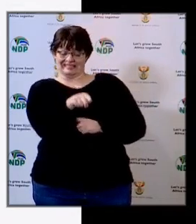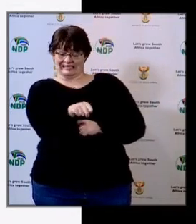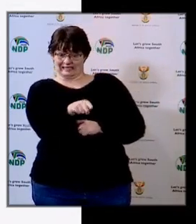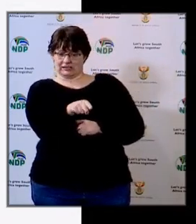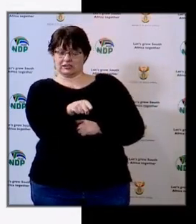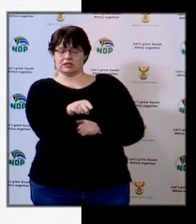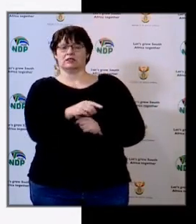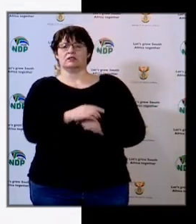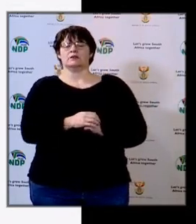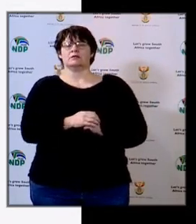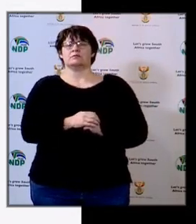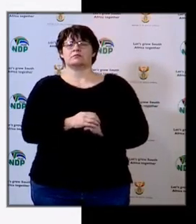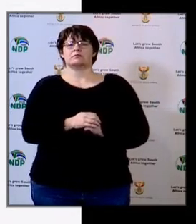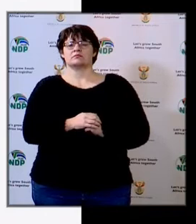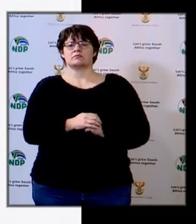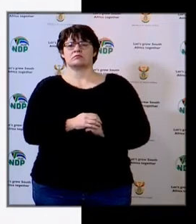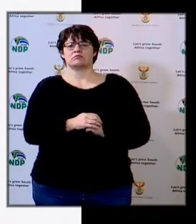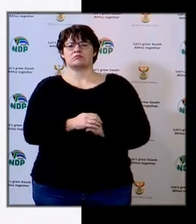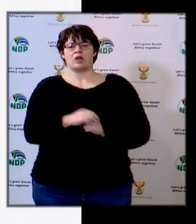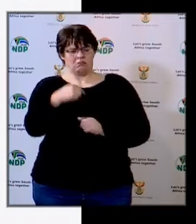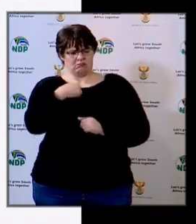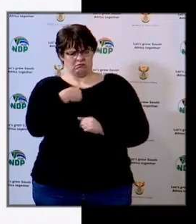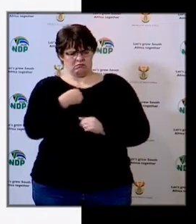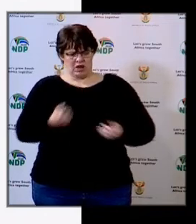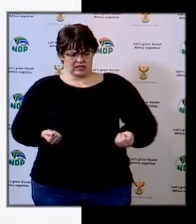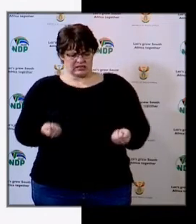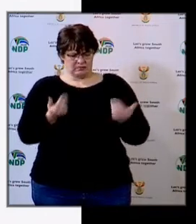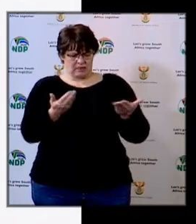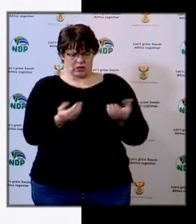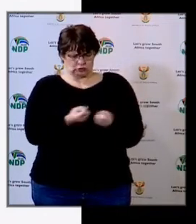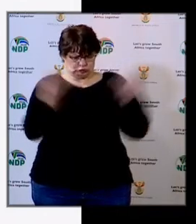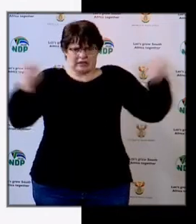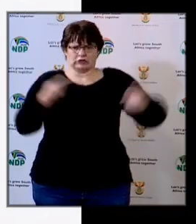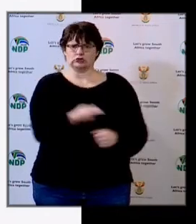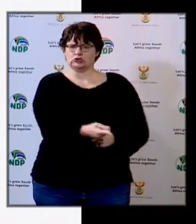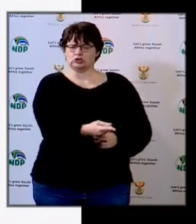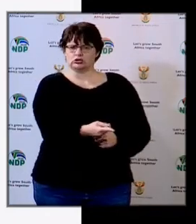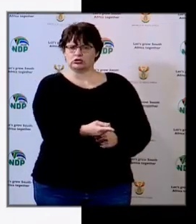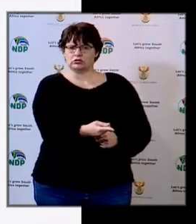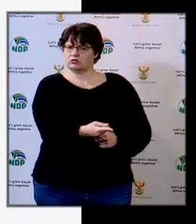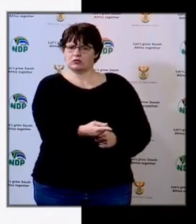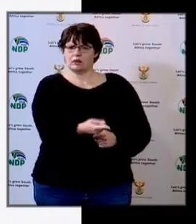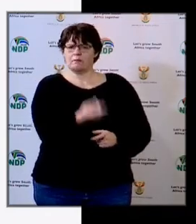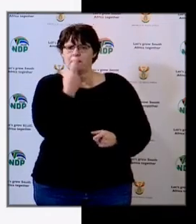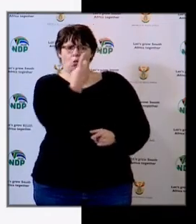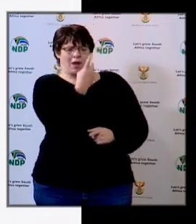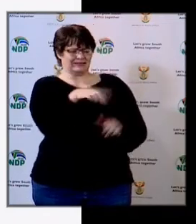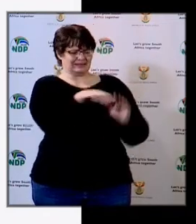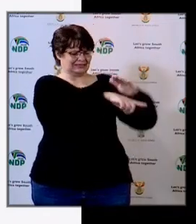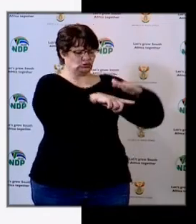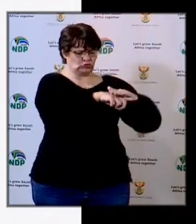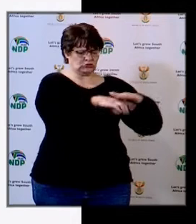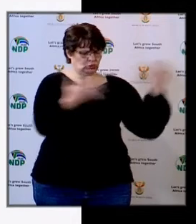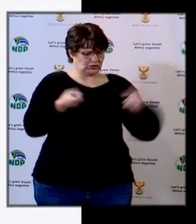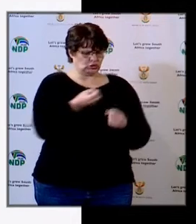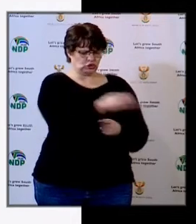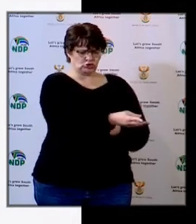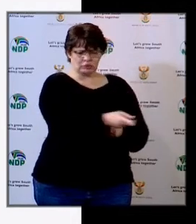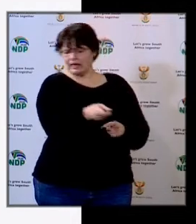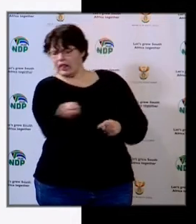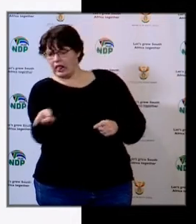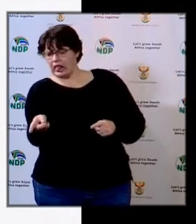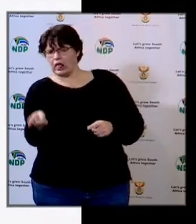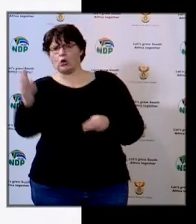province, you find an oversupply. Of tanks, it could be in one district, and